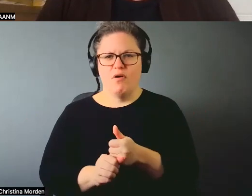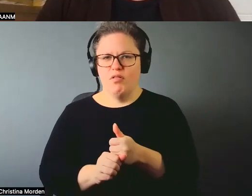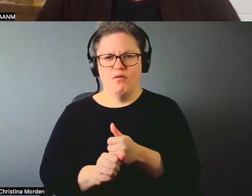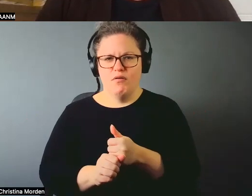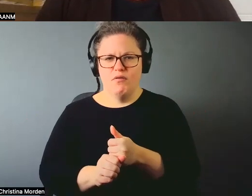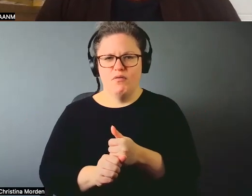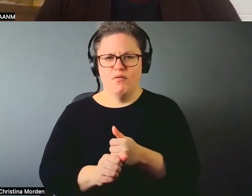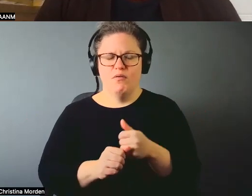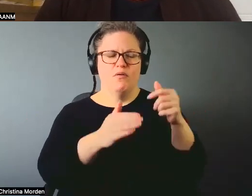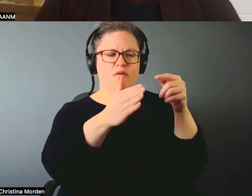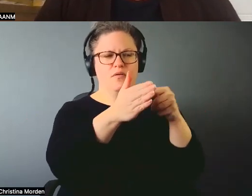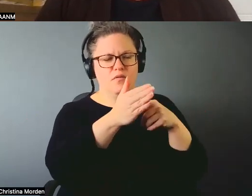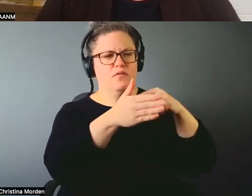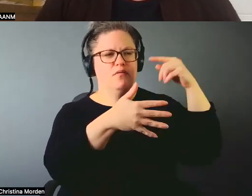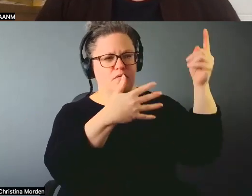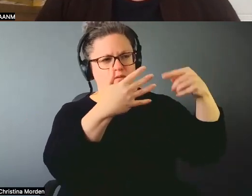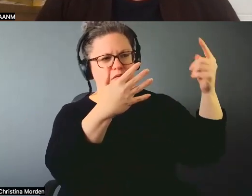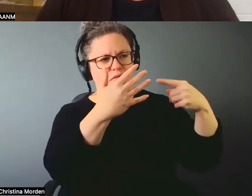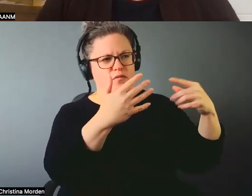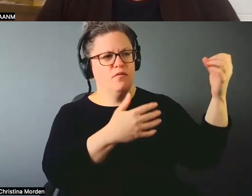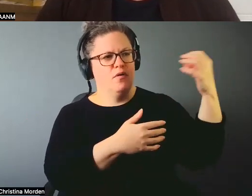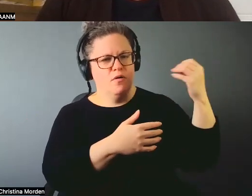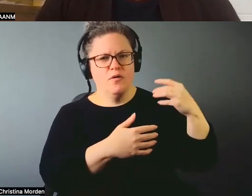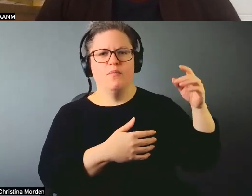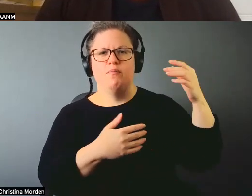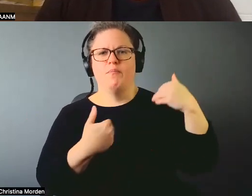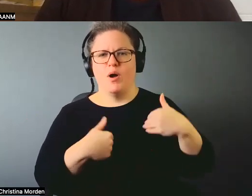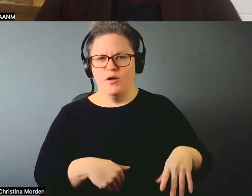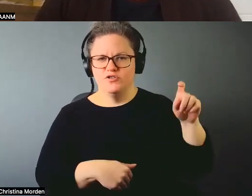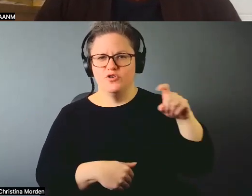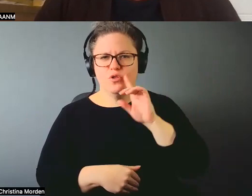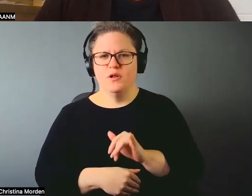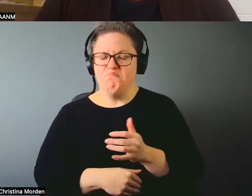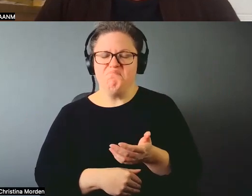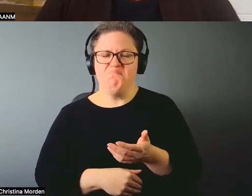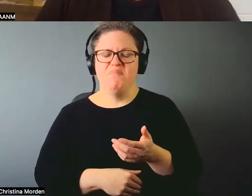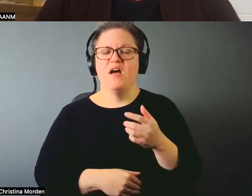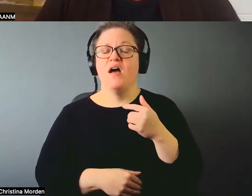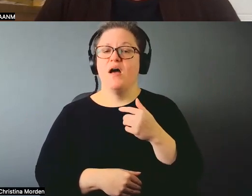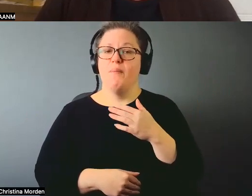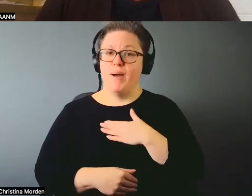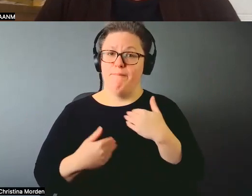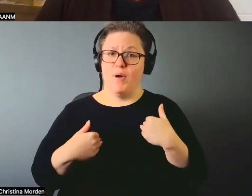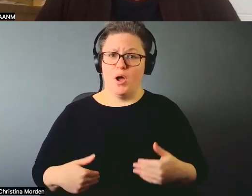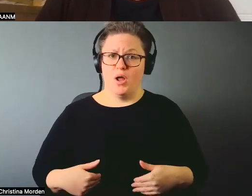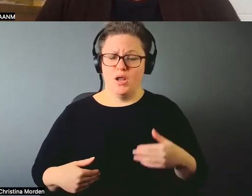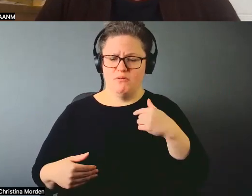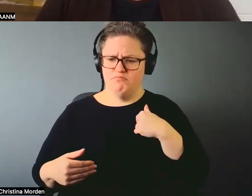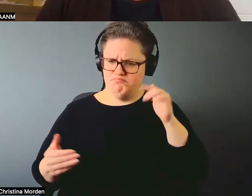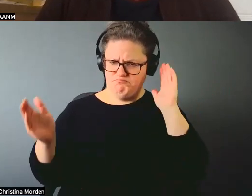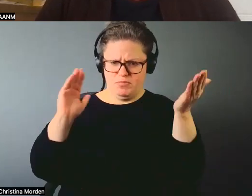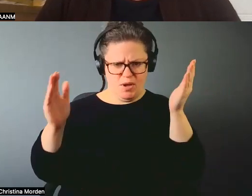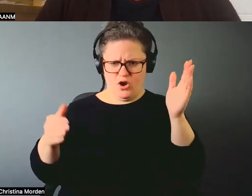know, our bodies and what, what we should look like. Because I've always compared my body to what's around me in nature.